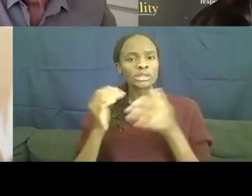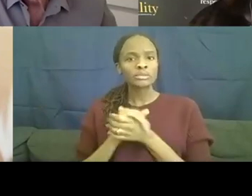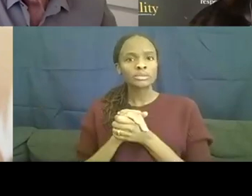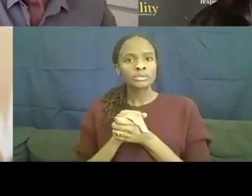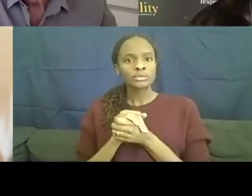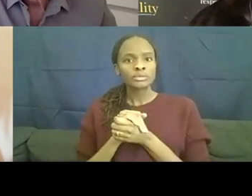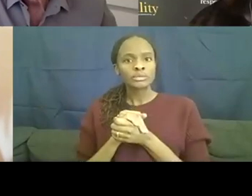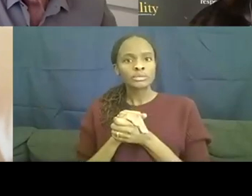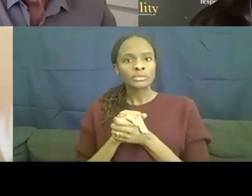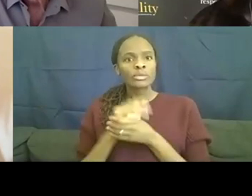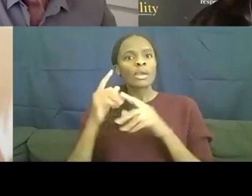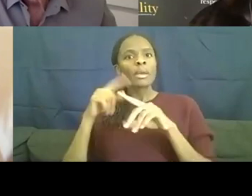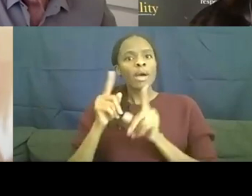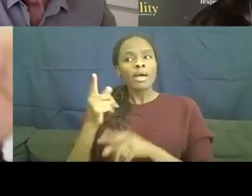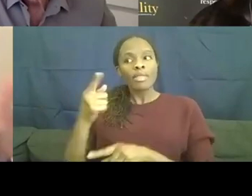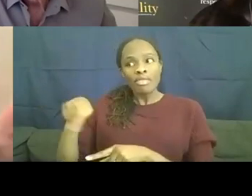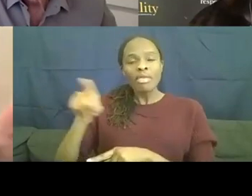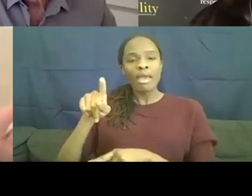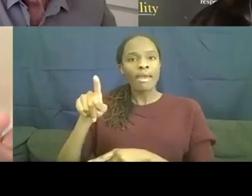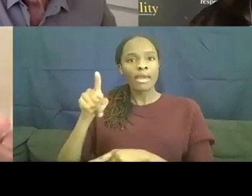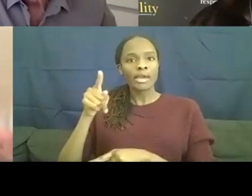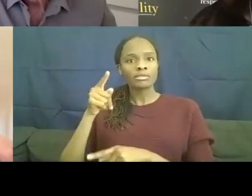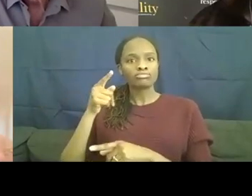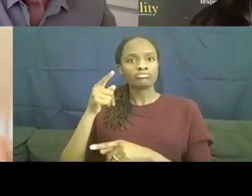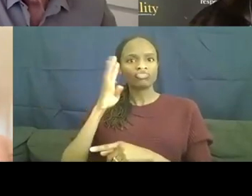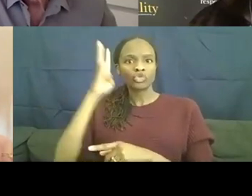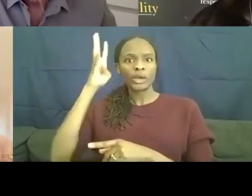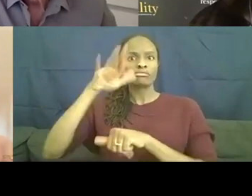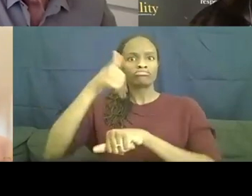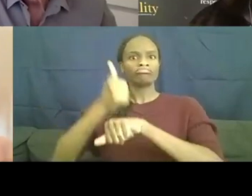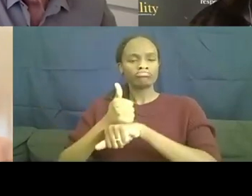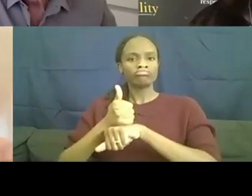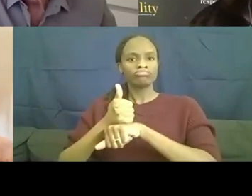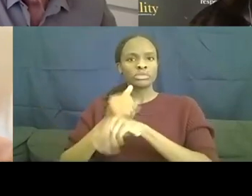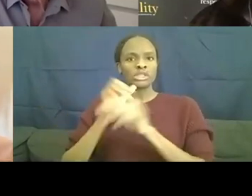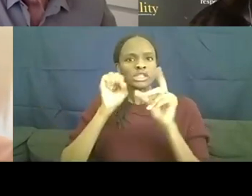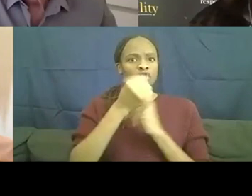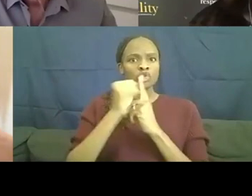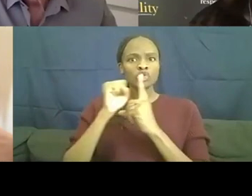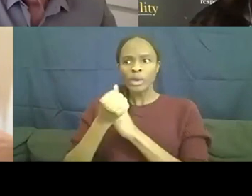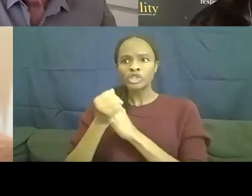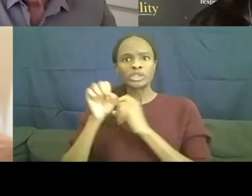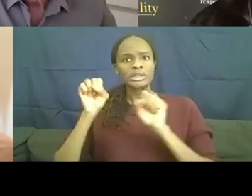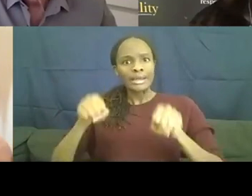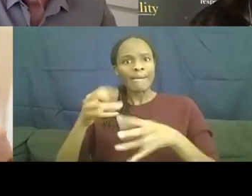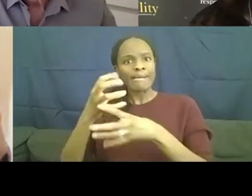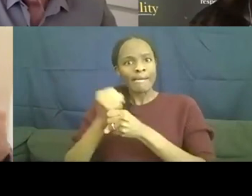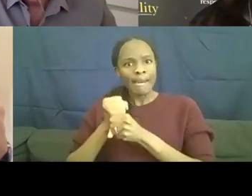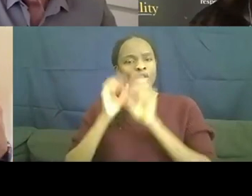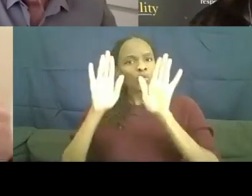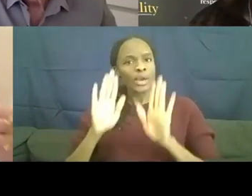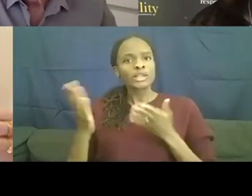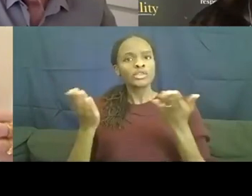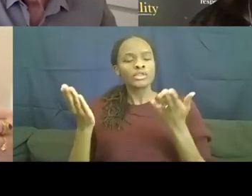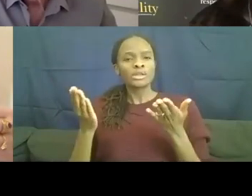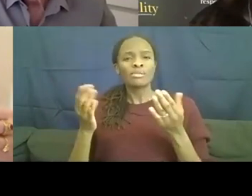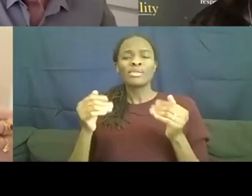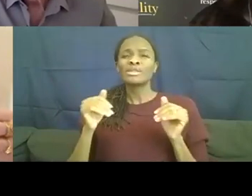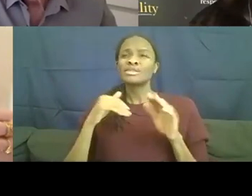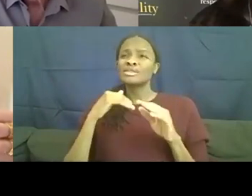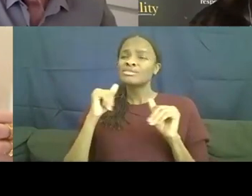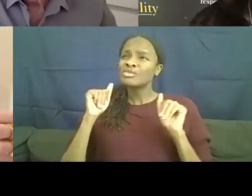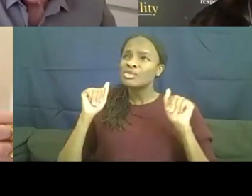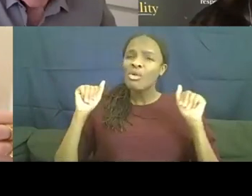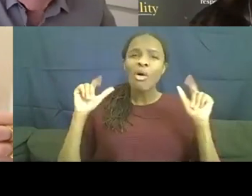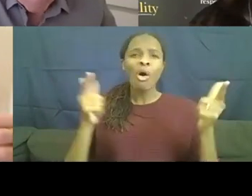created a situation where they got these great services. So, you know, they're all incredible advocates